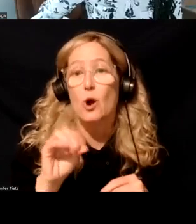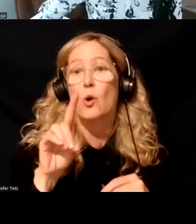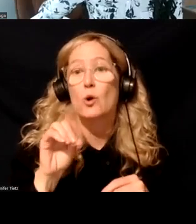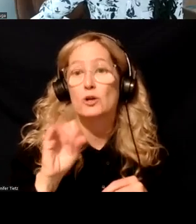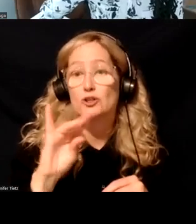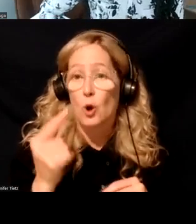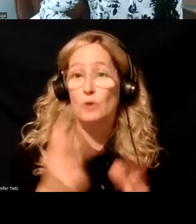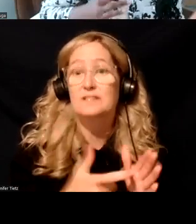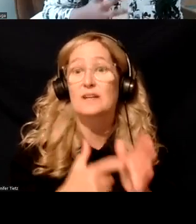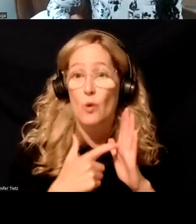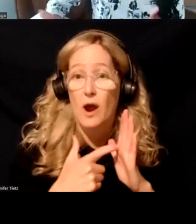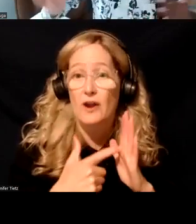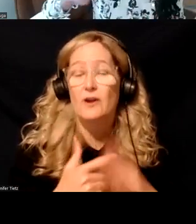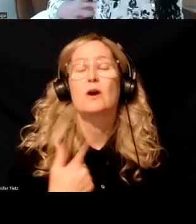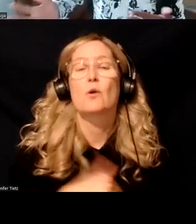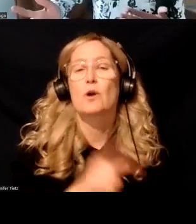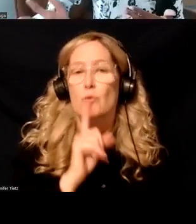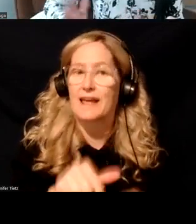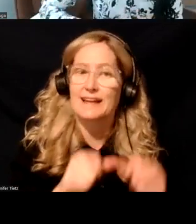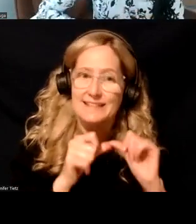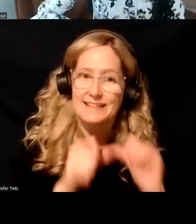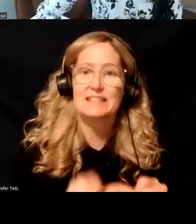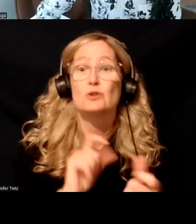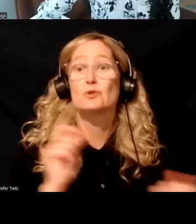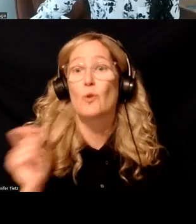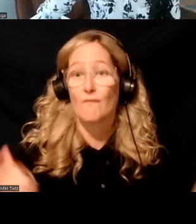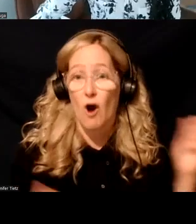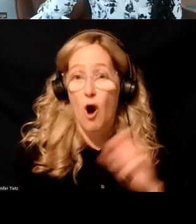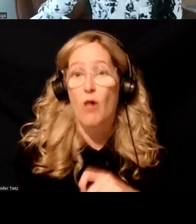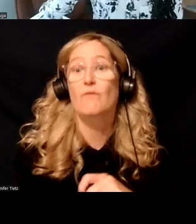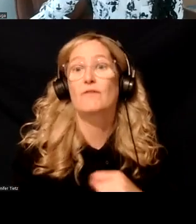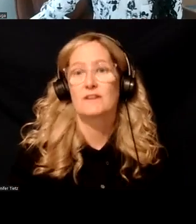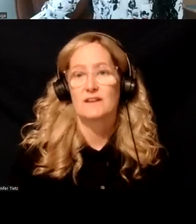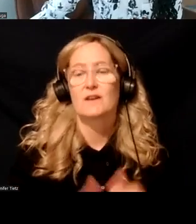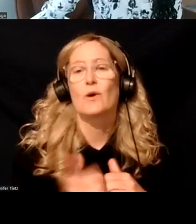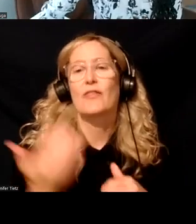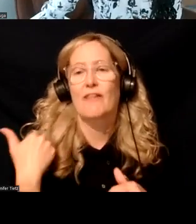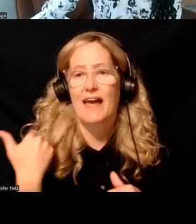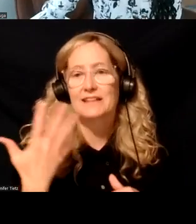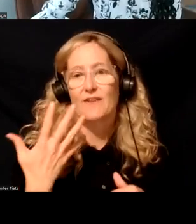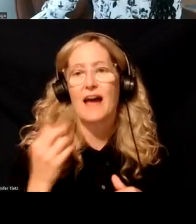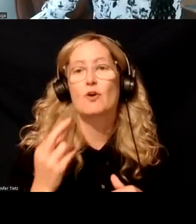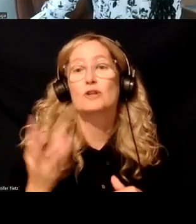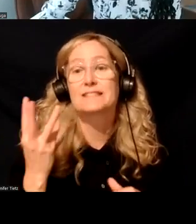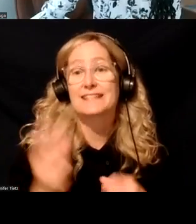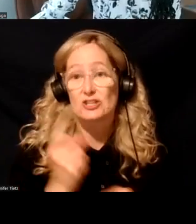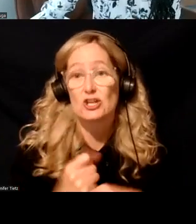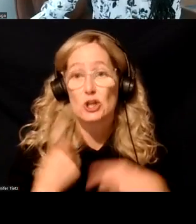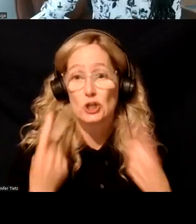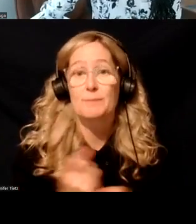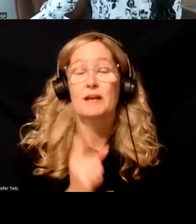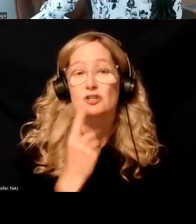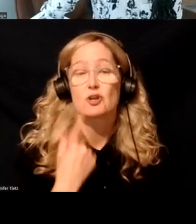Um, so, so really we've had to continue to evolve over the, the last five to six years to make sure that we're